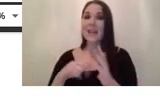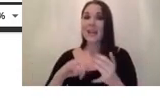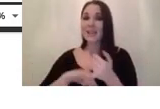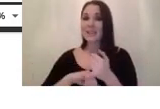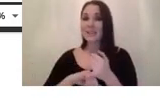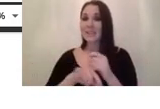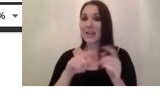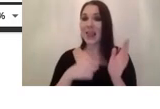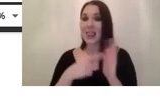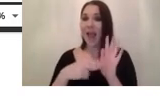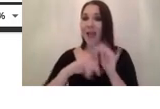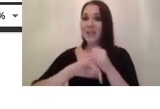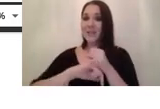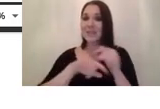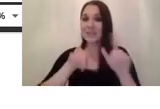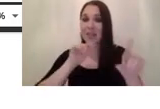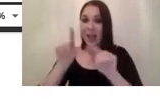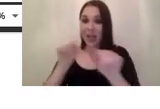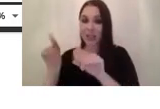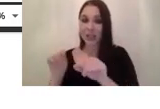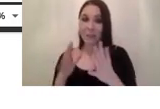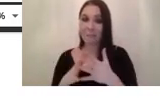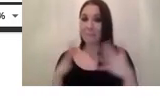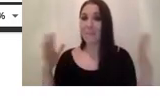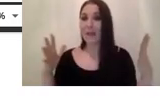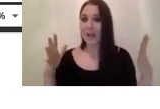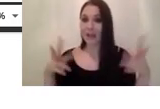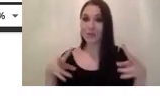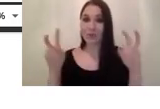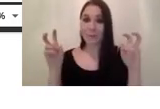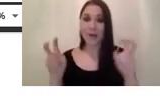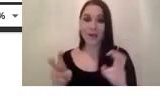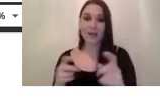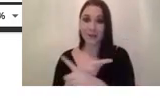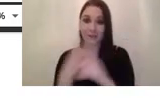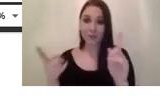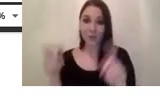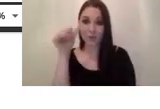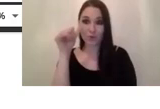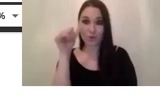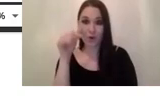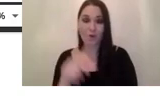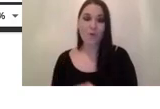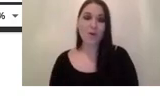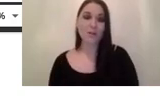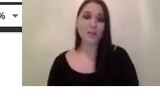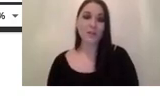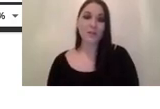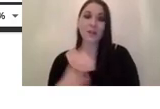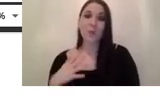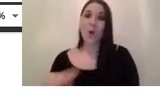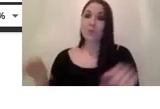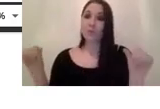optics is a huge topic as you as you guys know um but i just want to go a little bit through it um